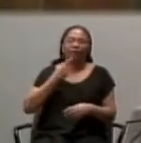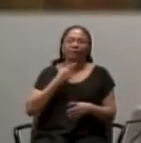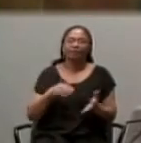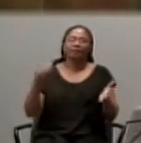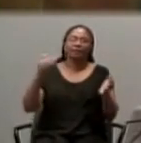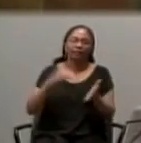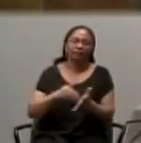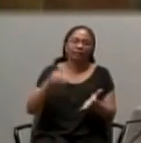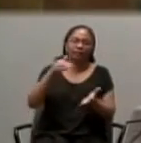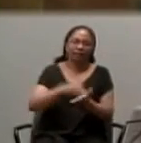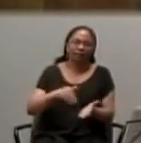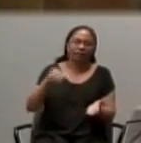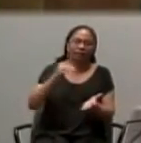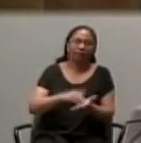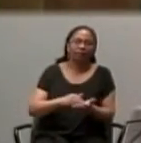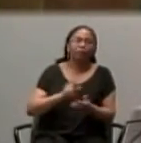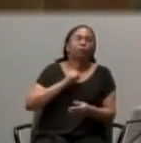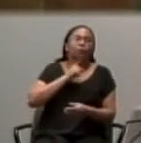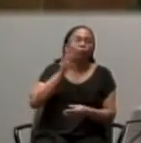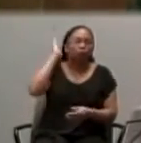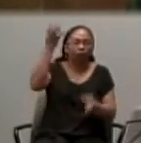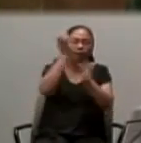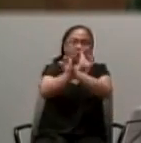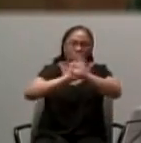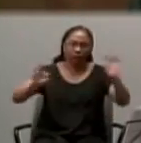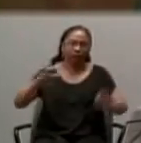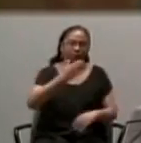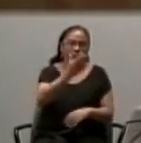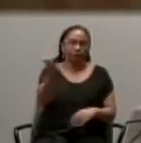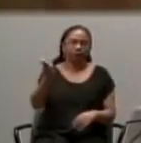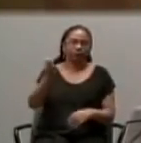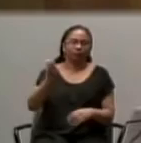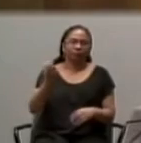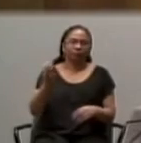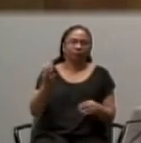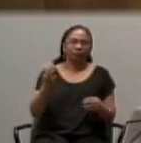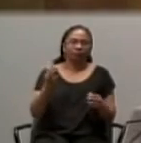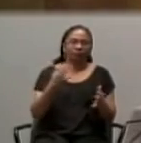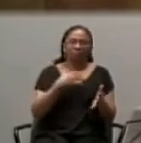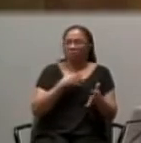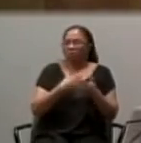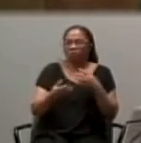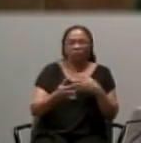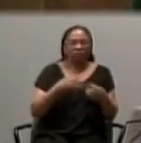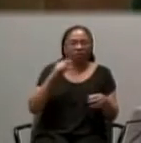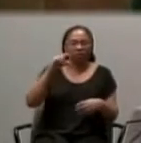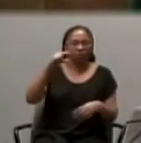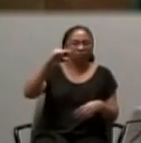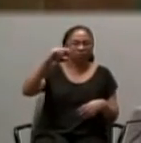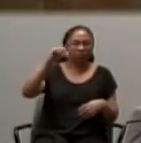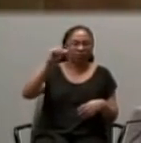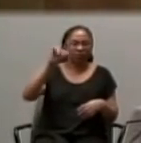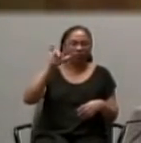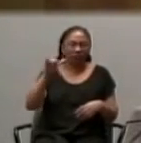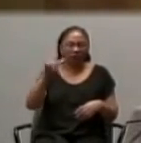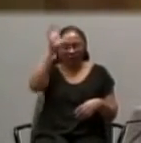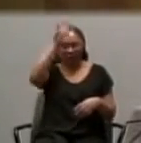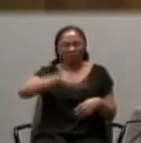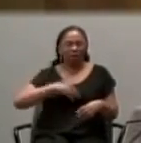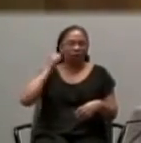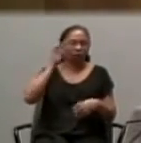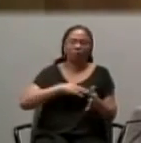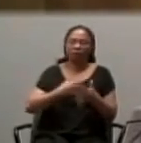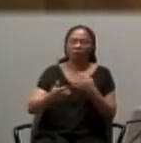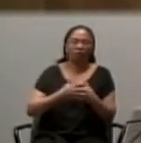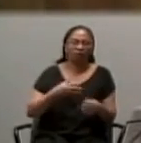always will say, The truth will set you free, No matter what sexual orientation you have, The truth will set